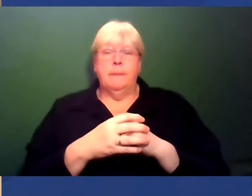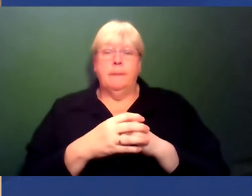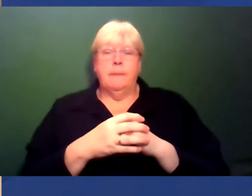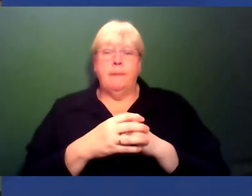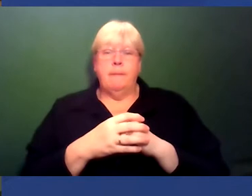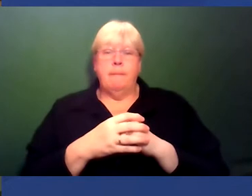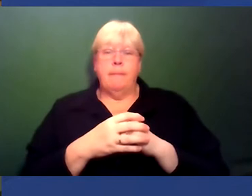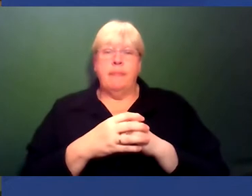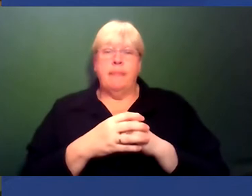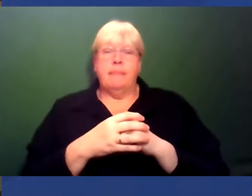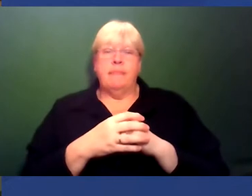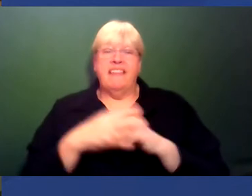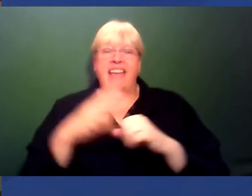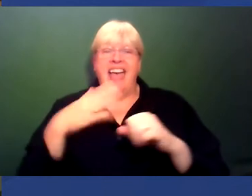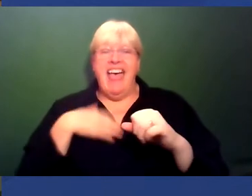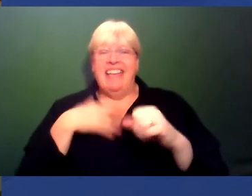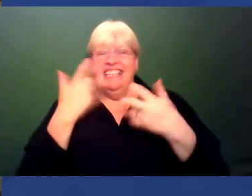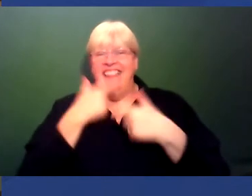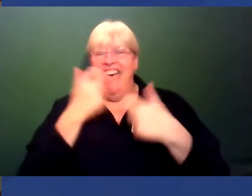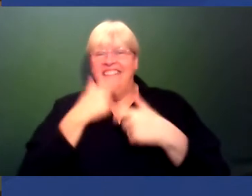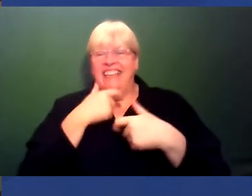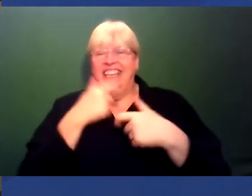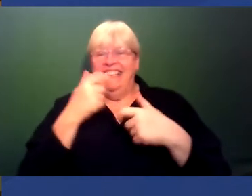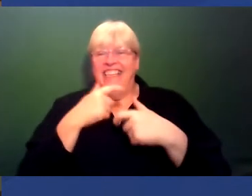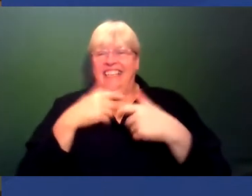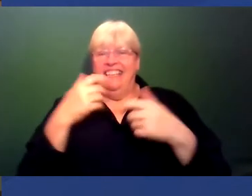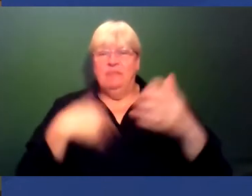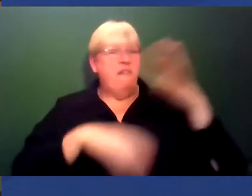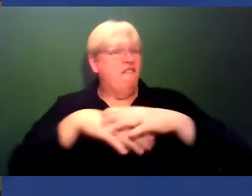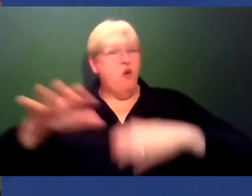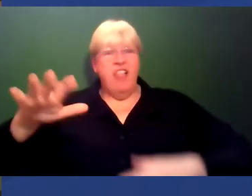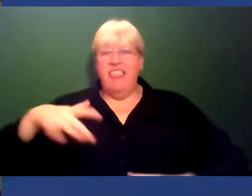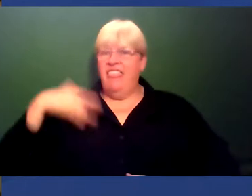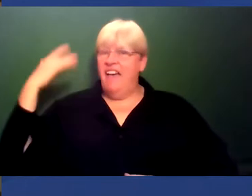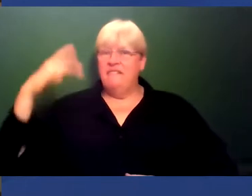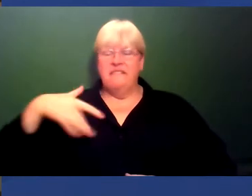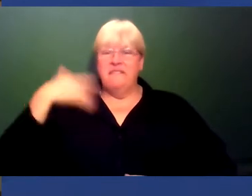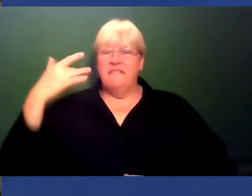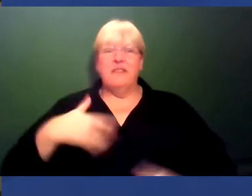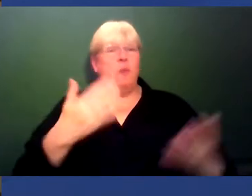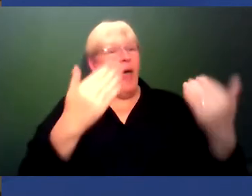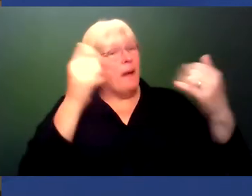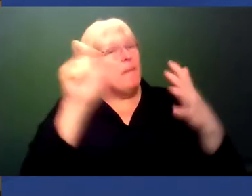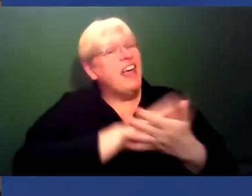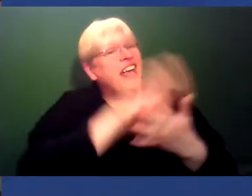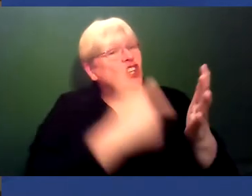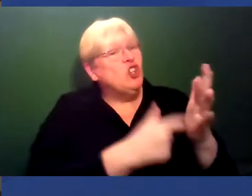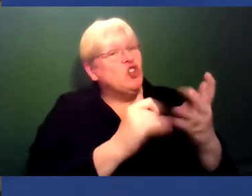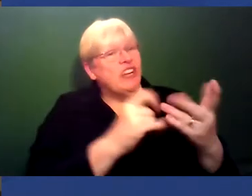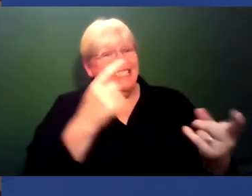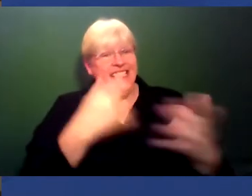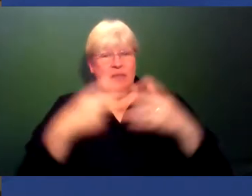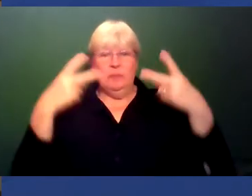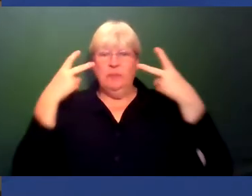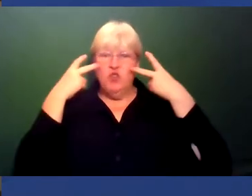like the way you're laughing at it. ...with a very full life. So, welcome, Chris, and over the next 30